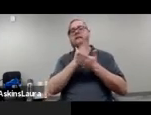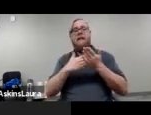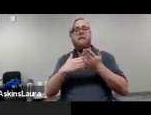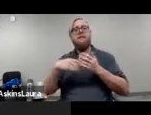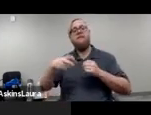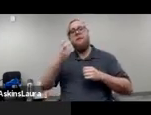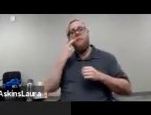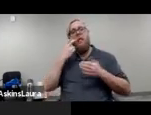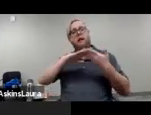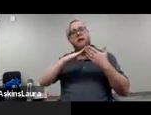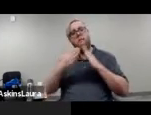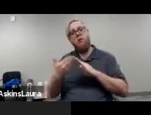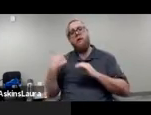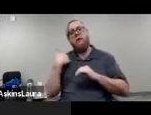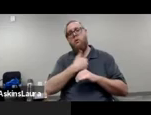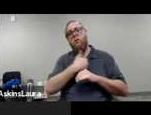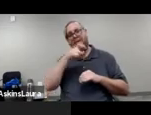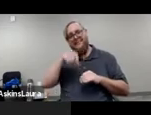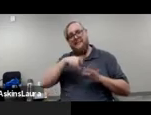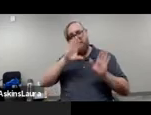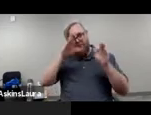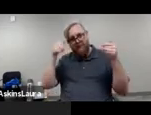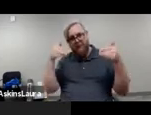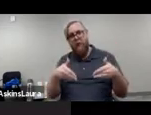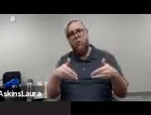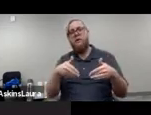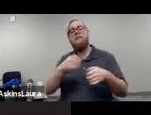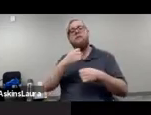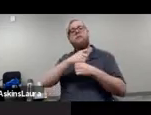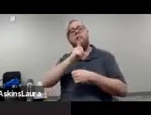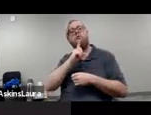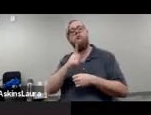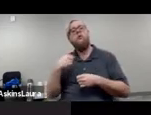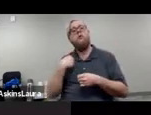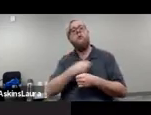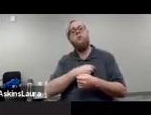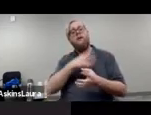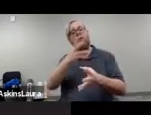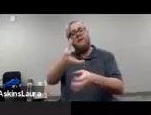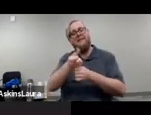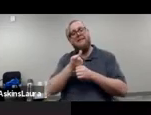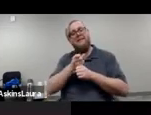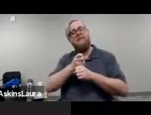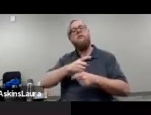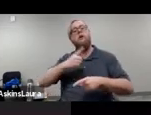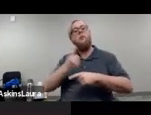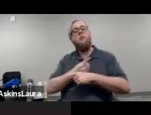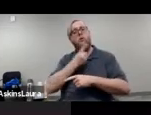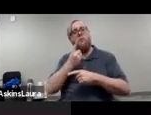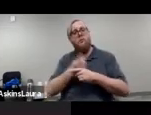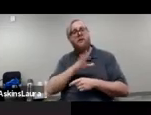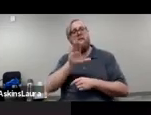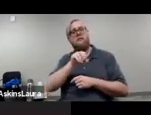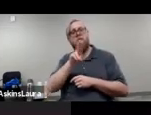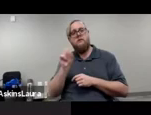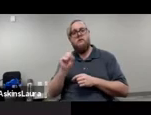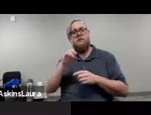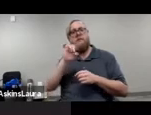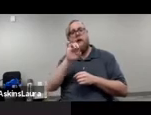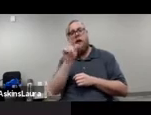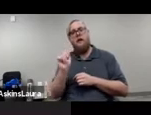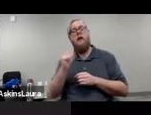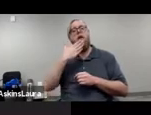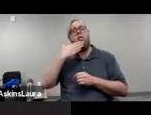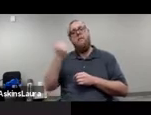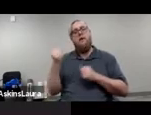I think we need to focus on in terms of getting effective census data. And secondly, the best ways